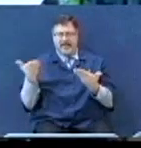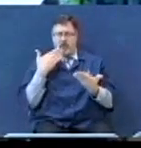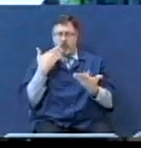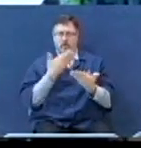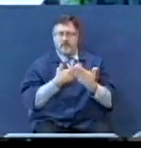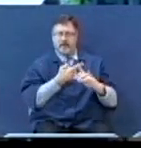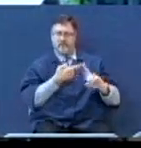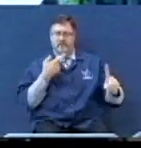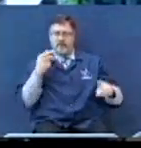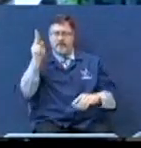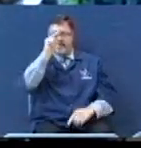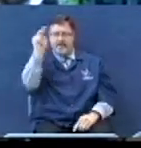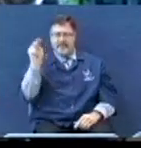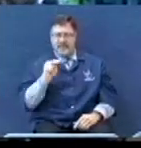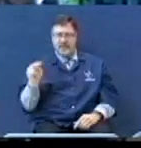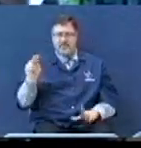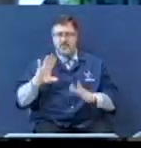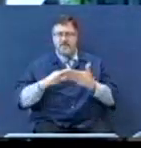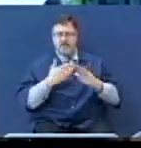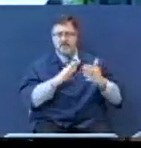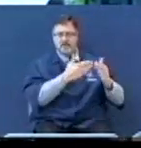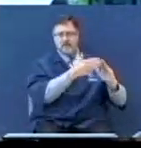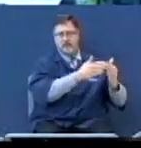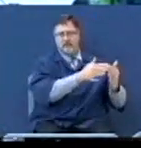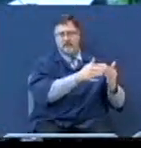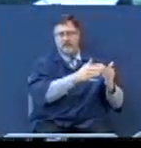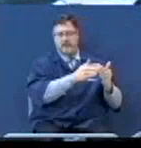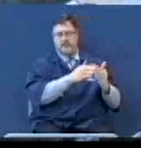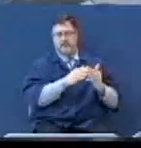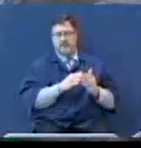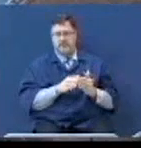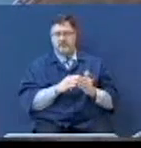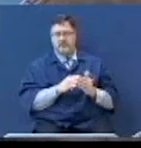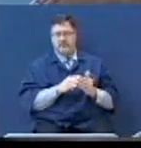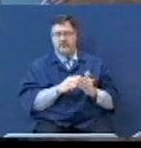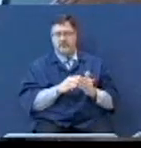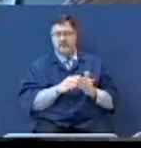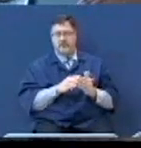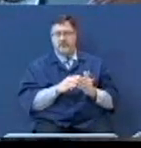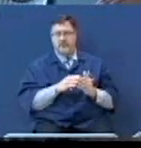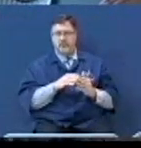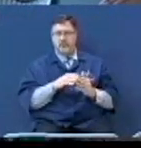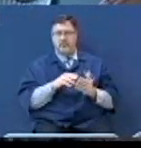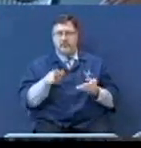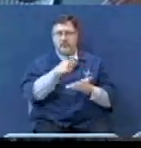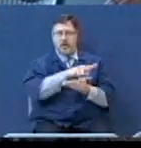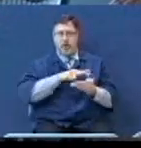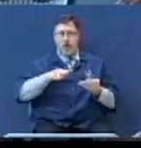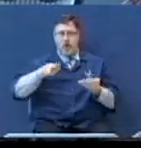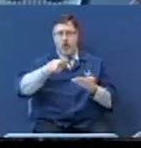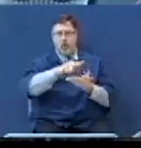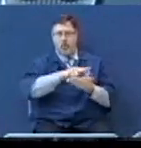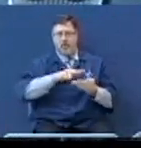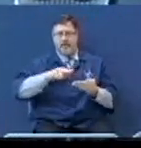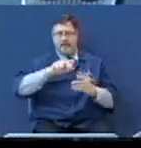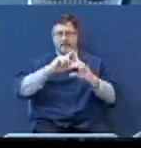of Nazareth? Well, the holy, sinless son of God came out of Nazareth.